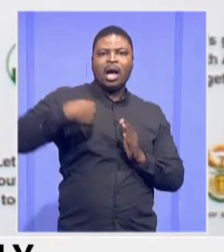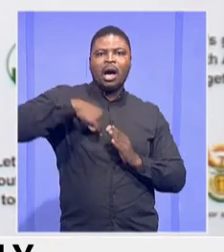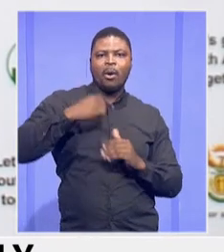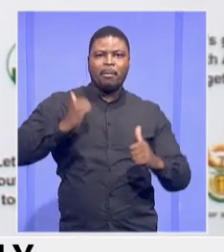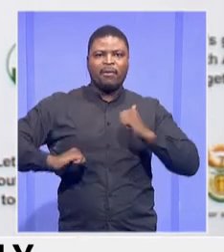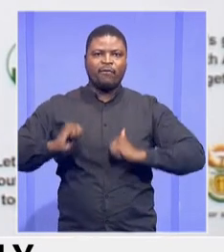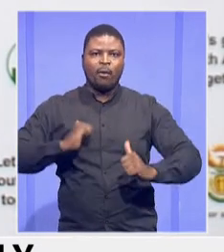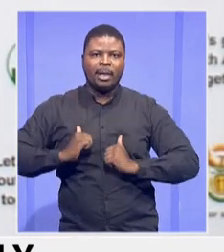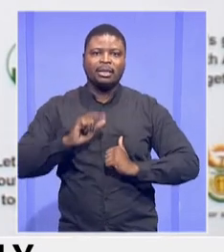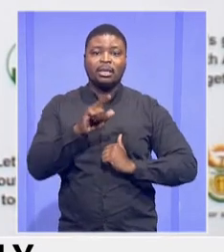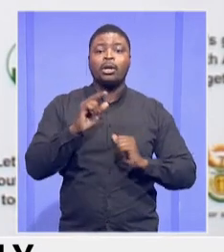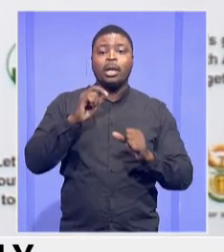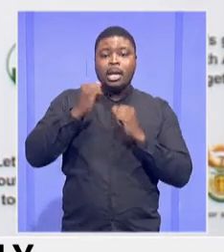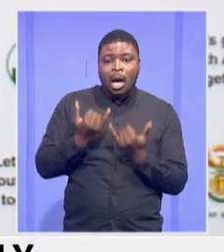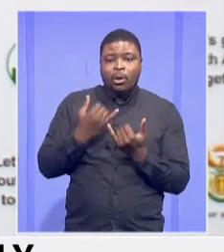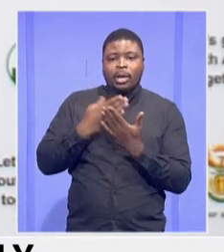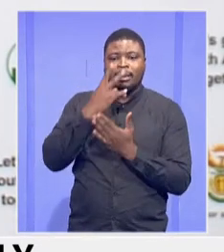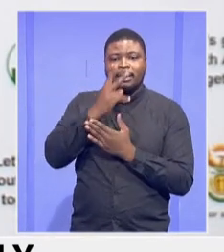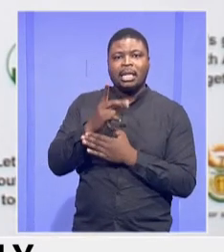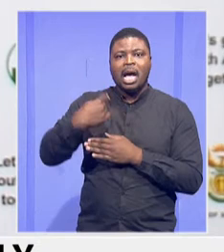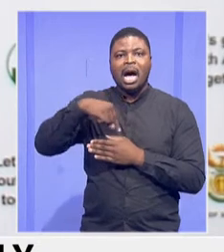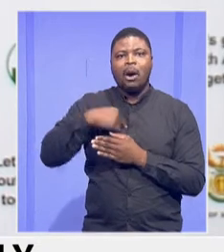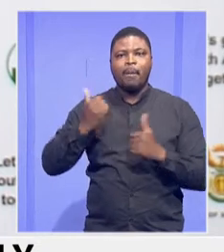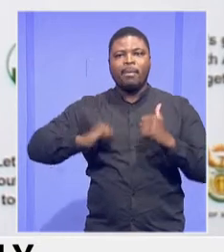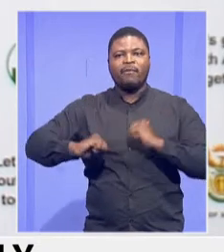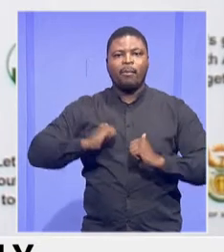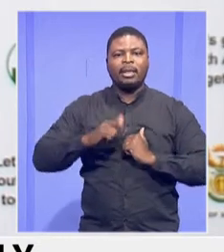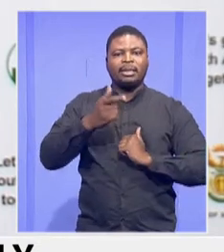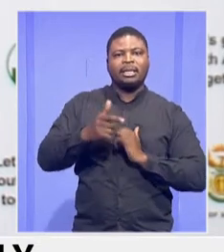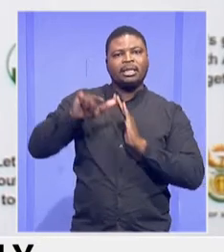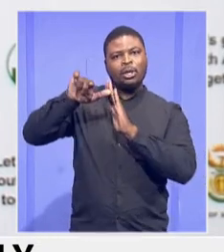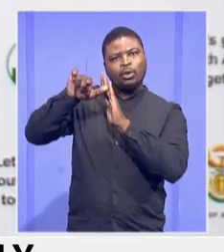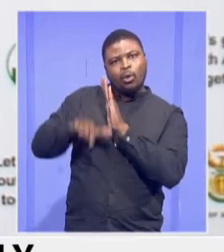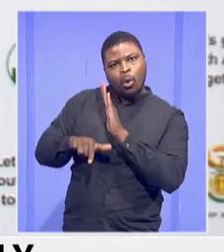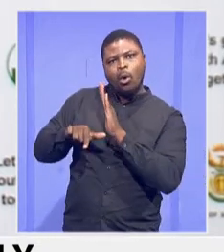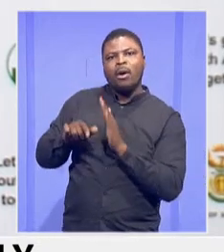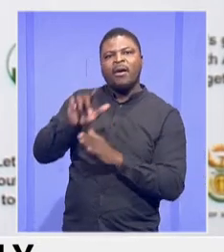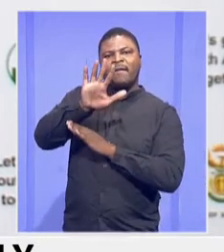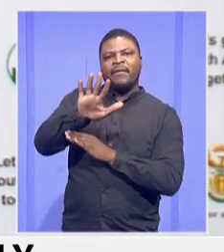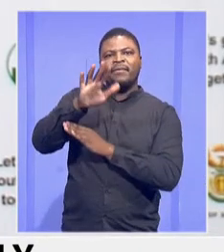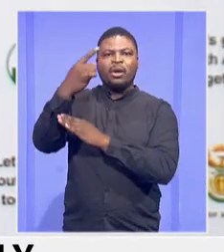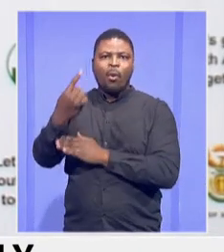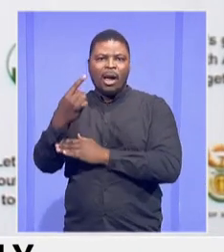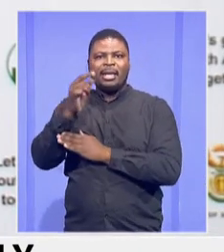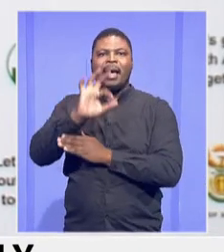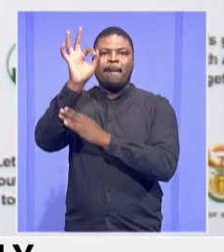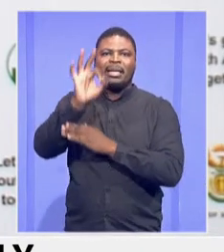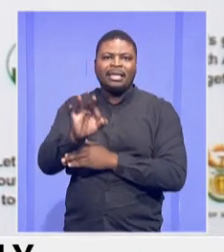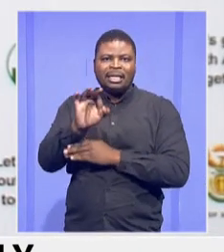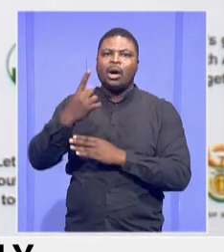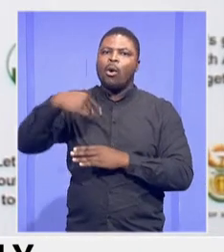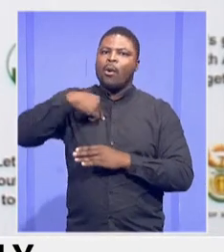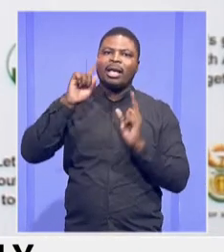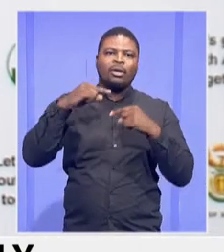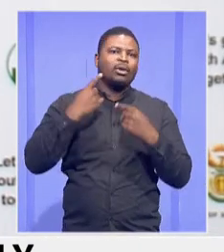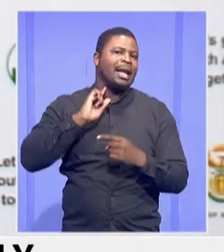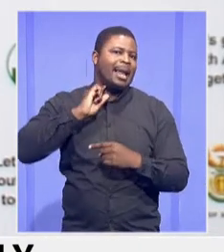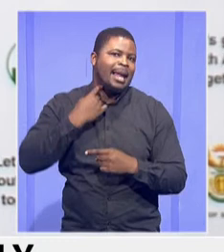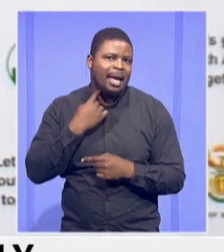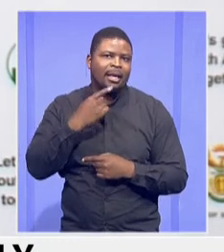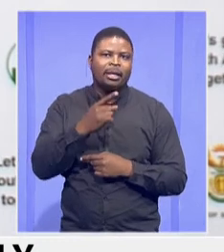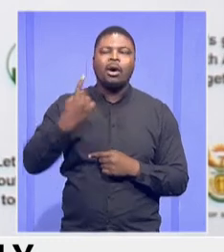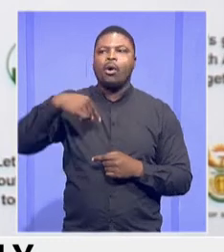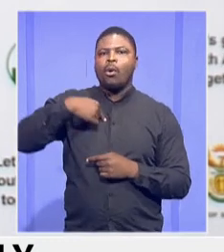our performance is very low. It's at 55%. We don't want to tell any lies and claim easy victories,